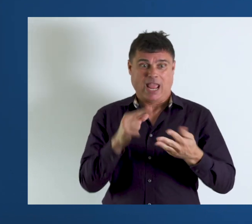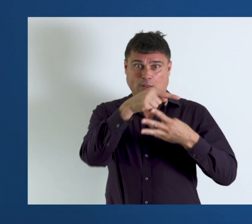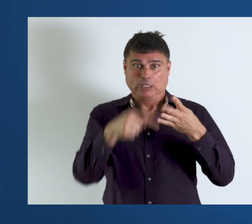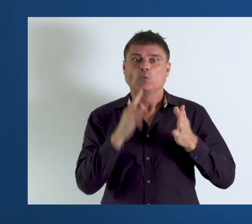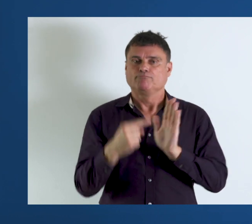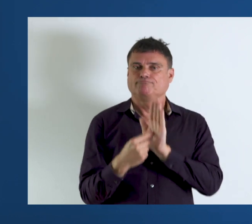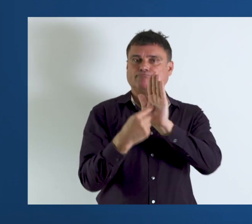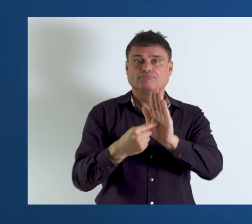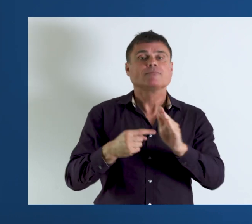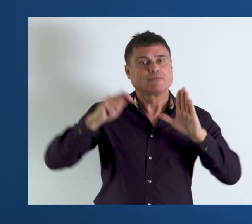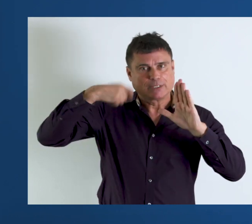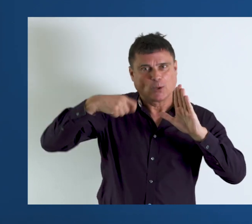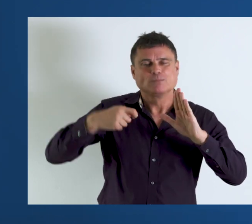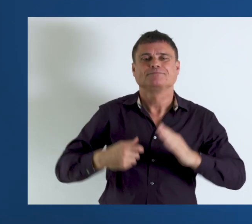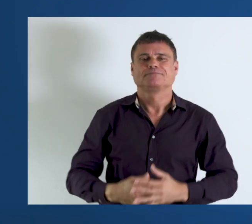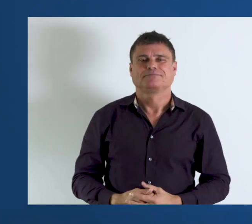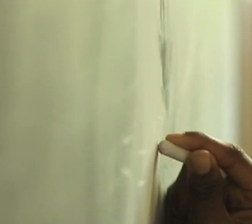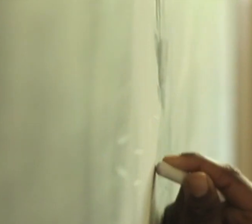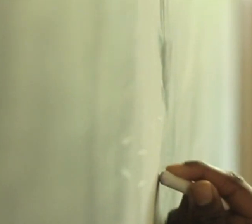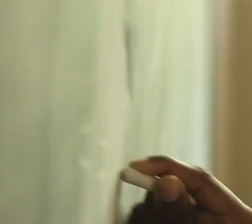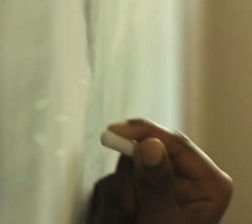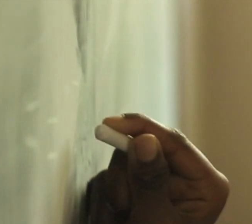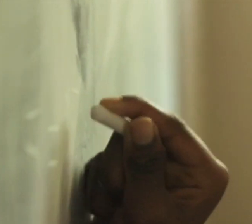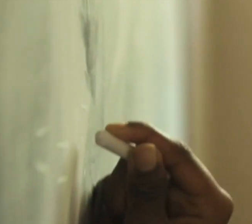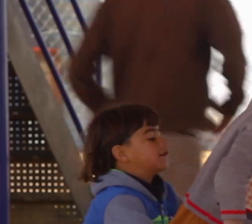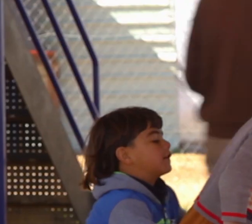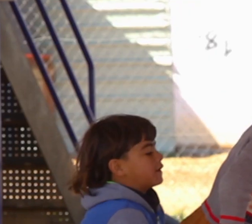in the next videos. Thank you. Thank you very much. you.